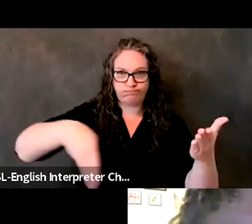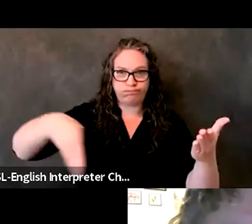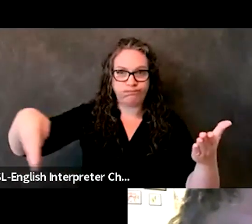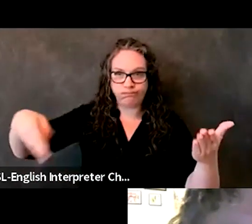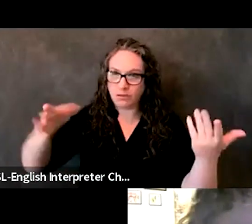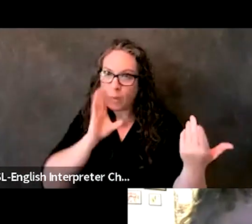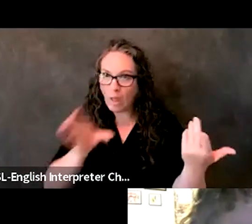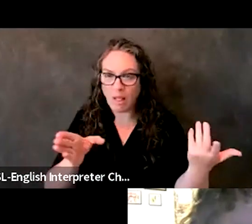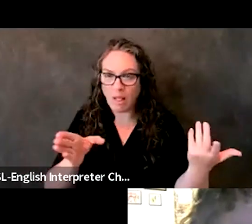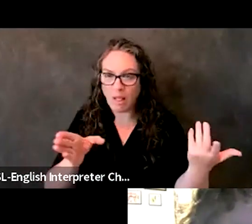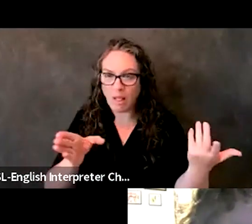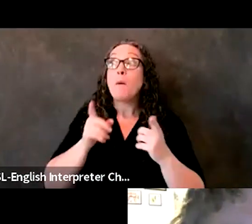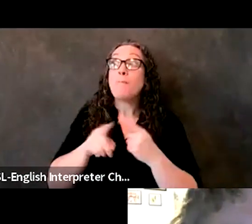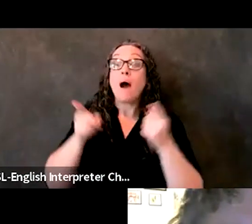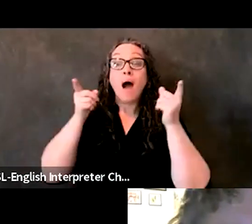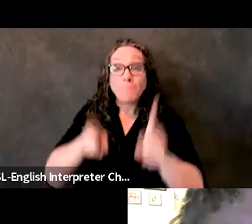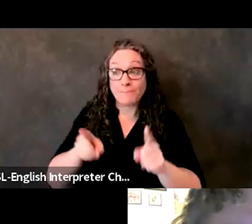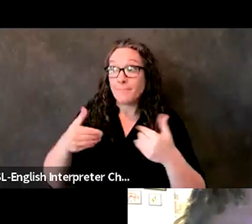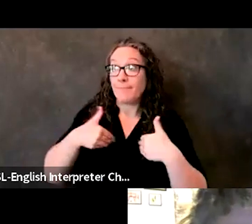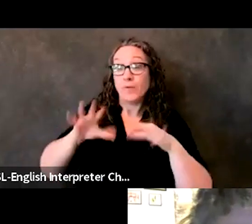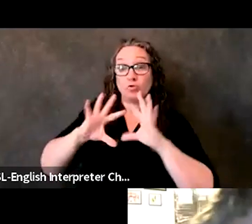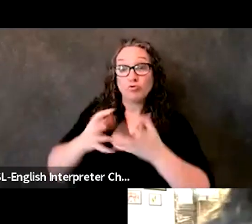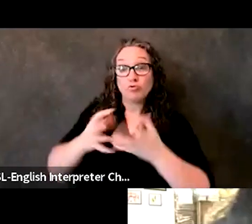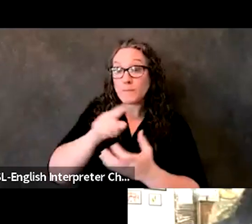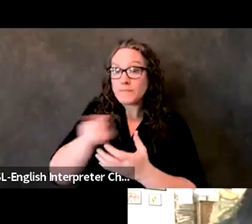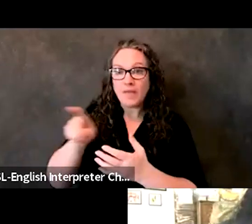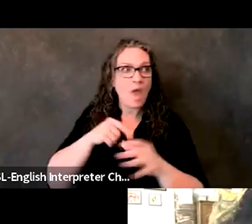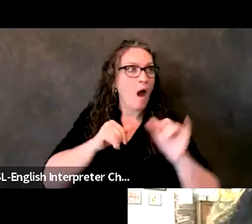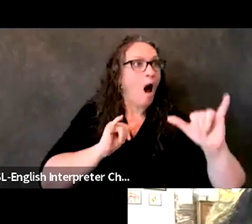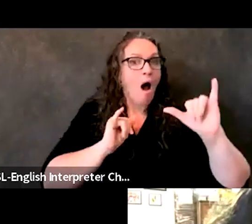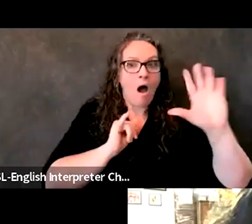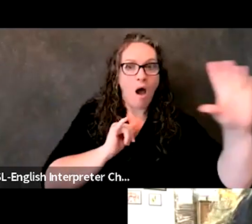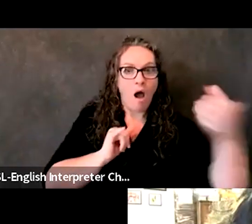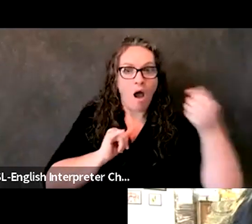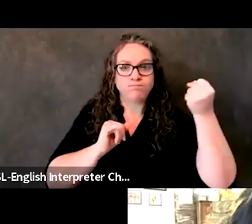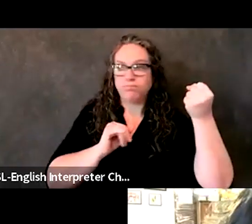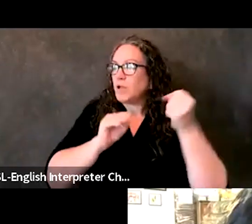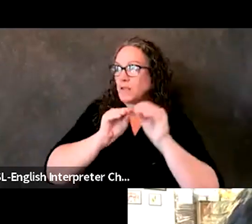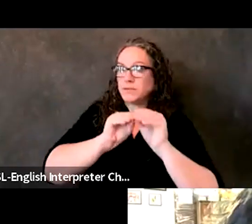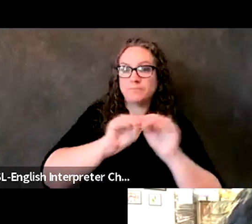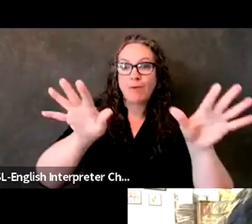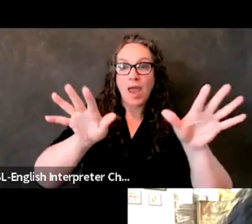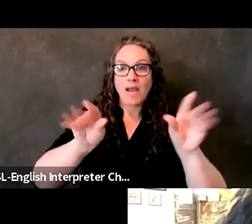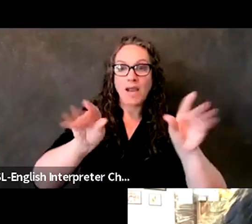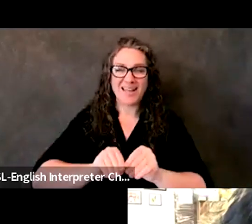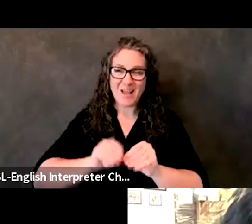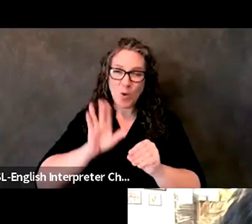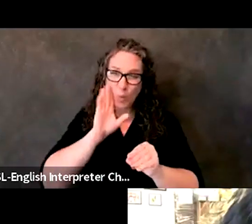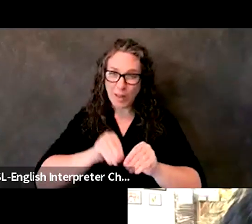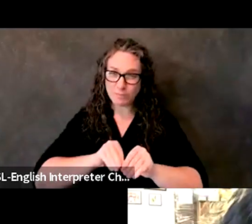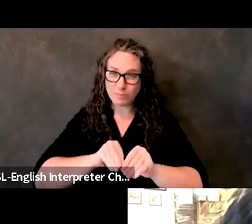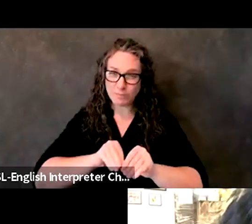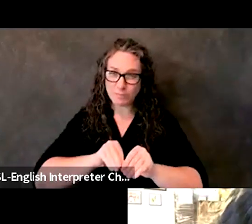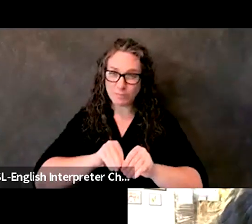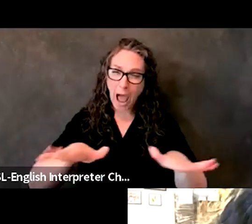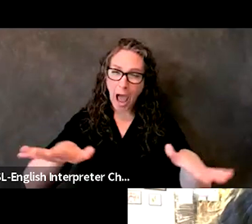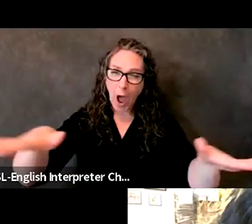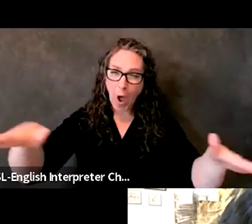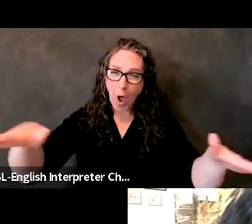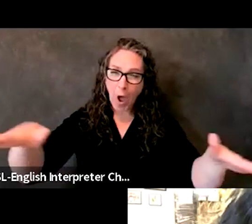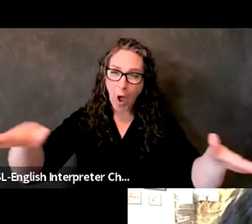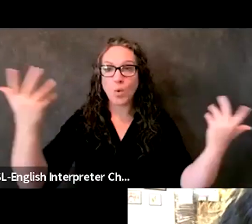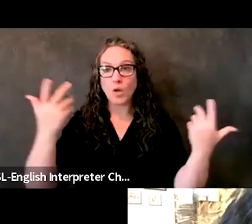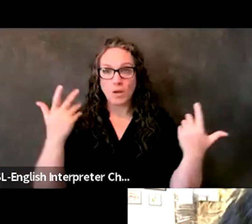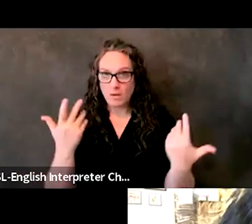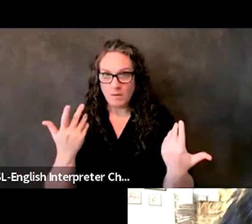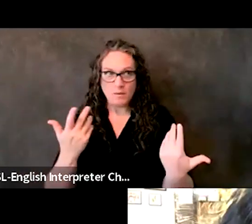reemphasize their message, they amplify your message to their stakeholders because they are that trusted agency, that message